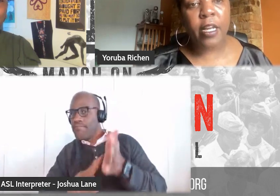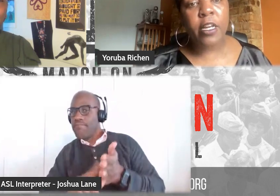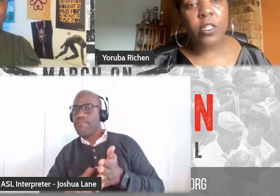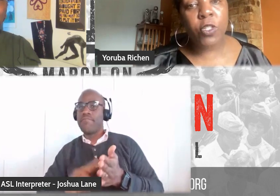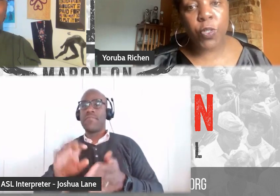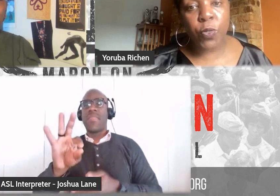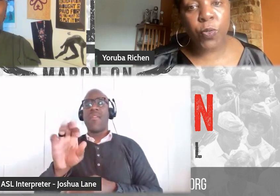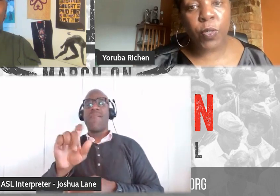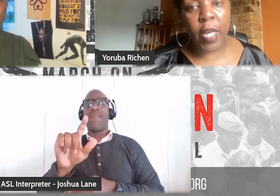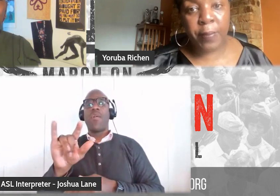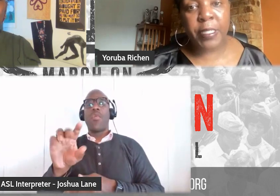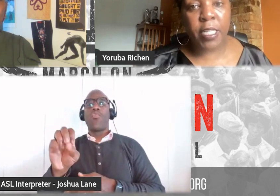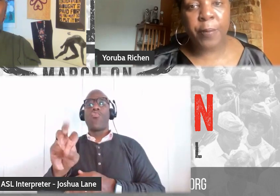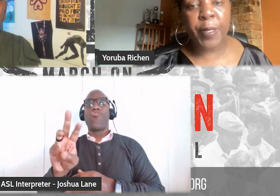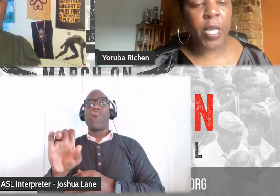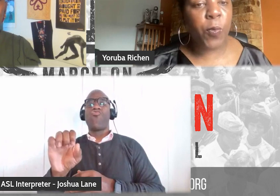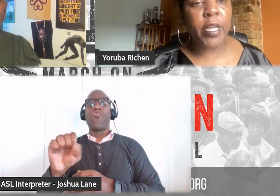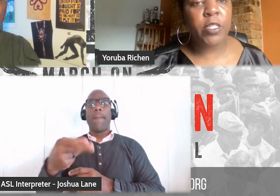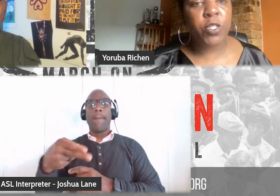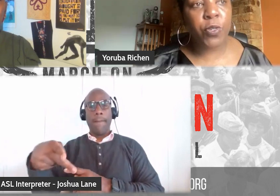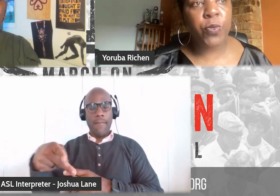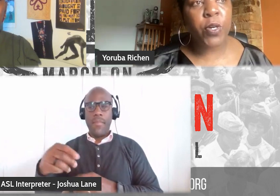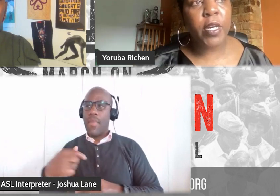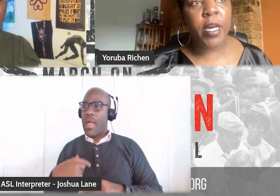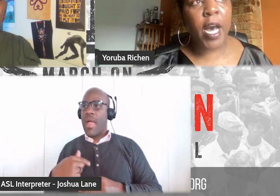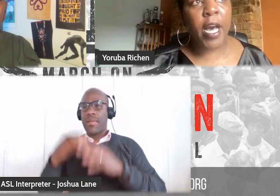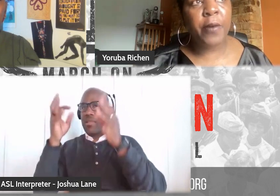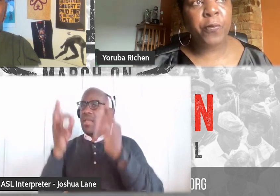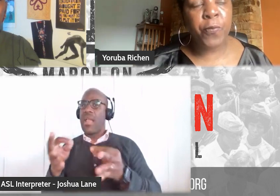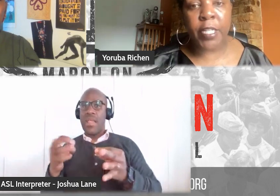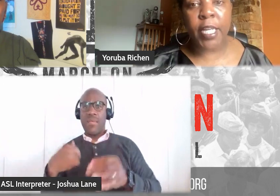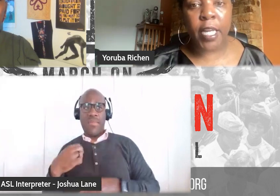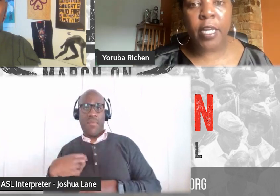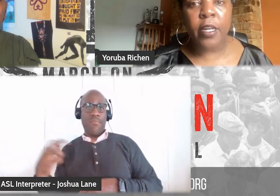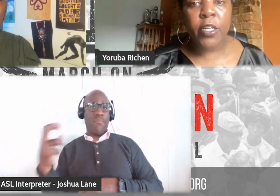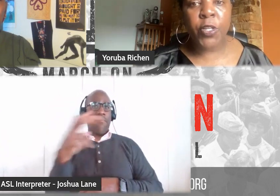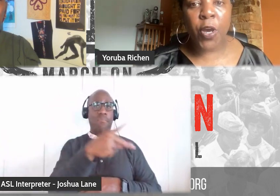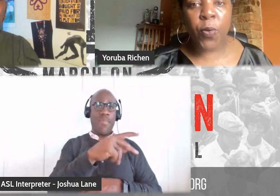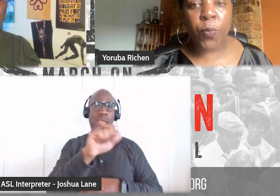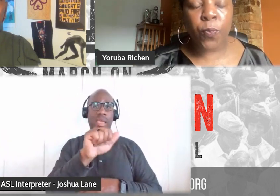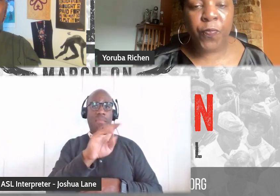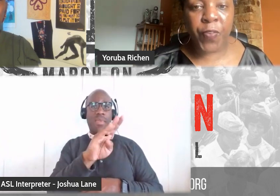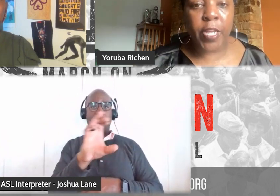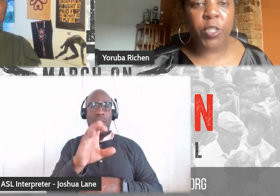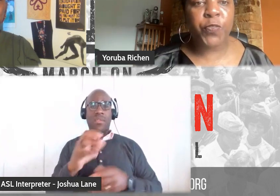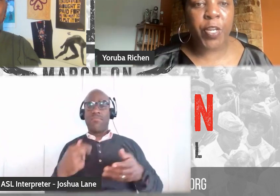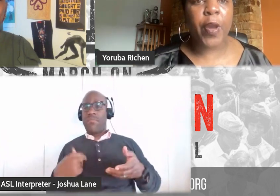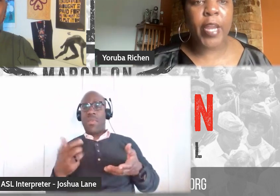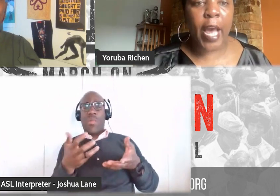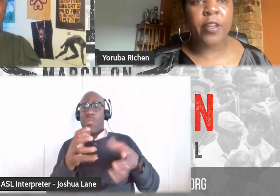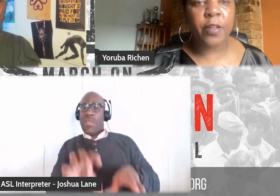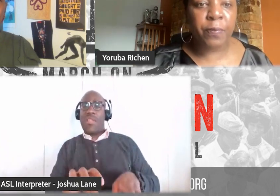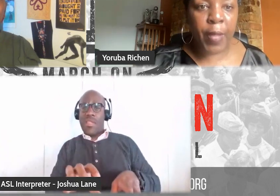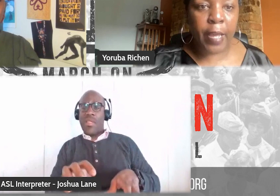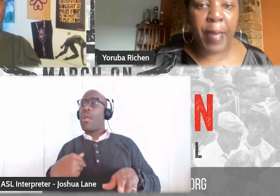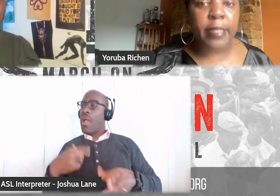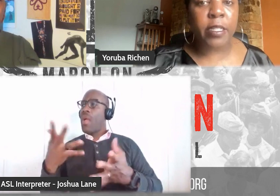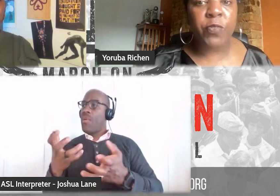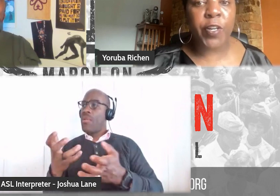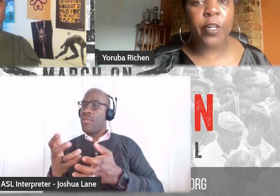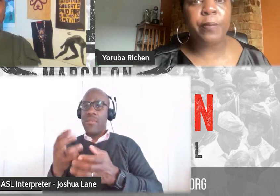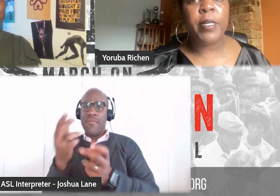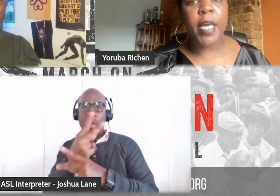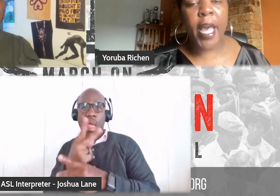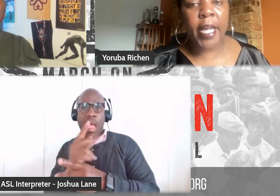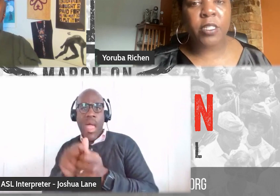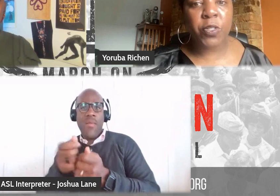back to ABC, because I wanted to really, you know, finish, figure out how to, like, make